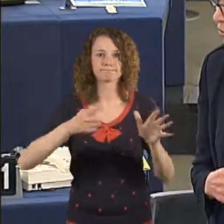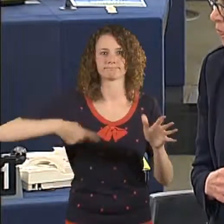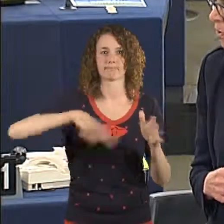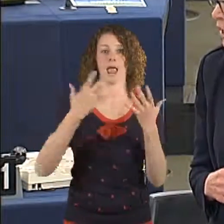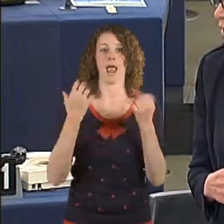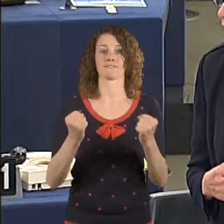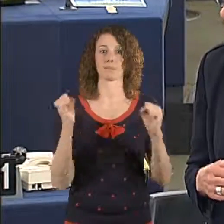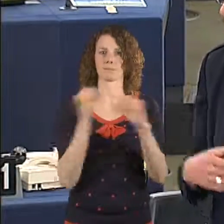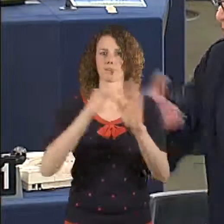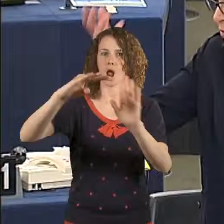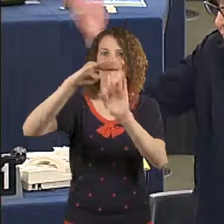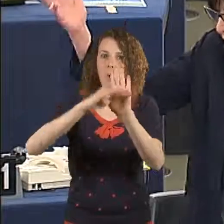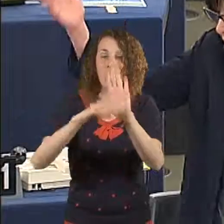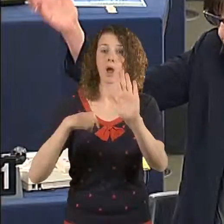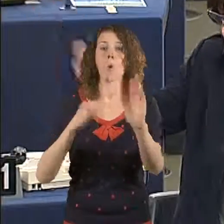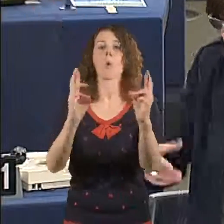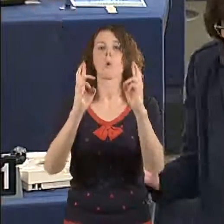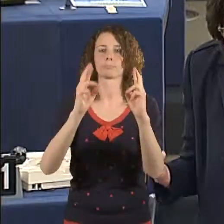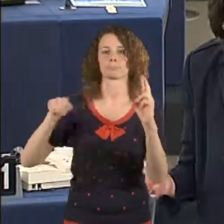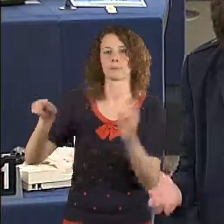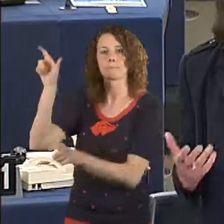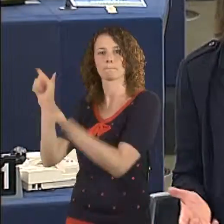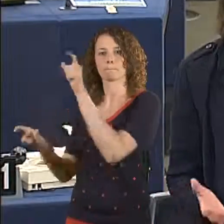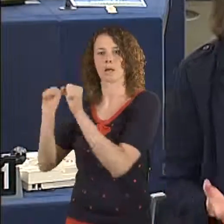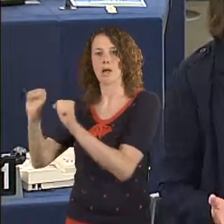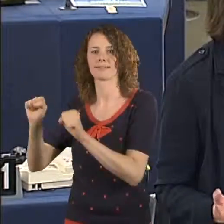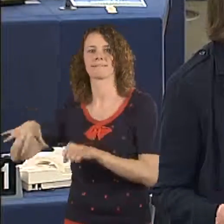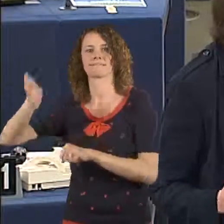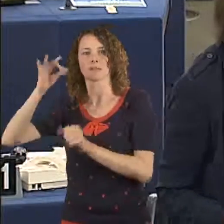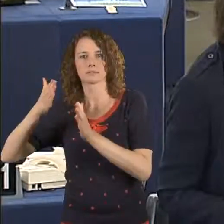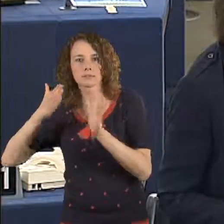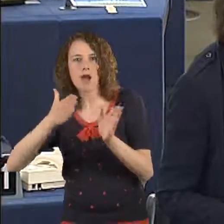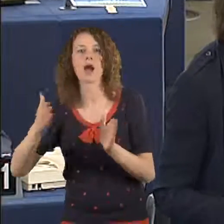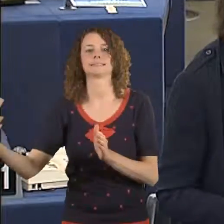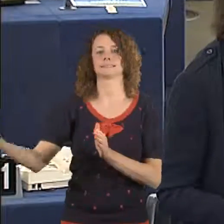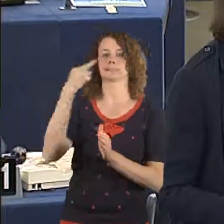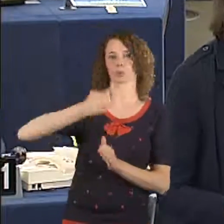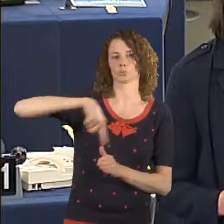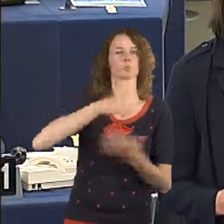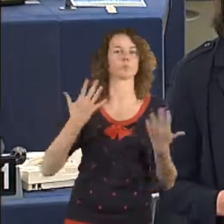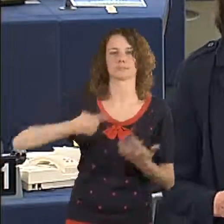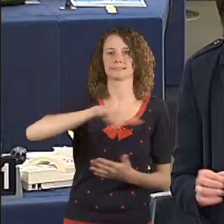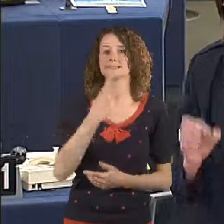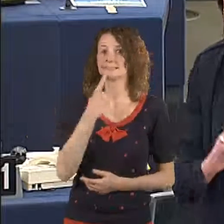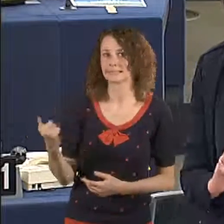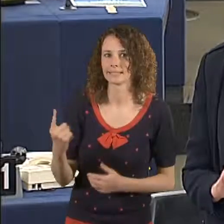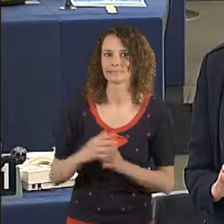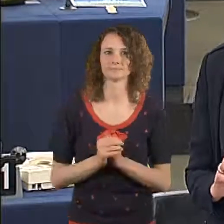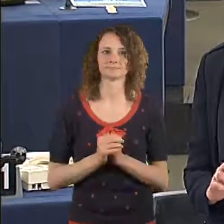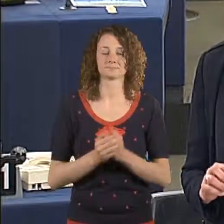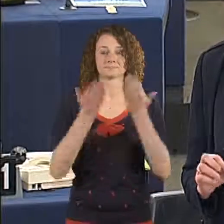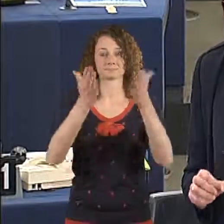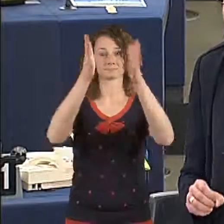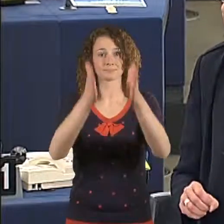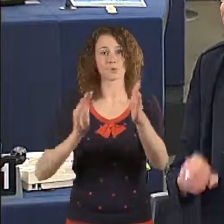a handy thing to say, but it's not the reality. I don't know if the people in Budapest there can hear